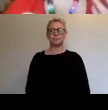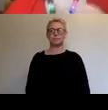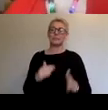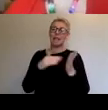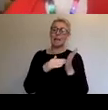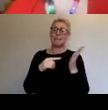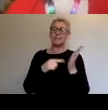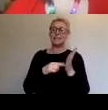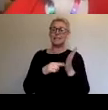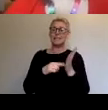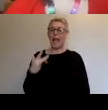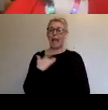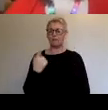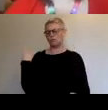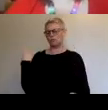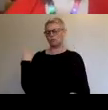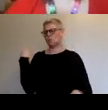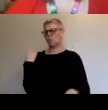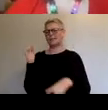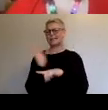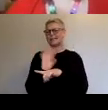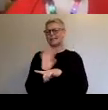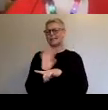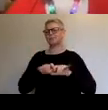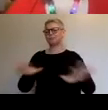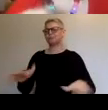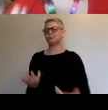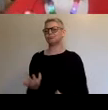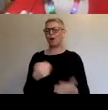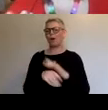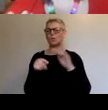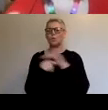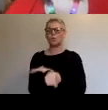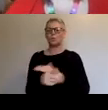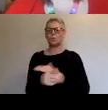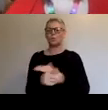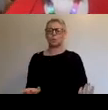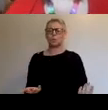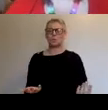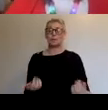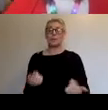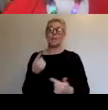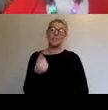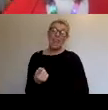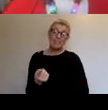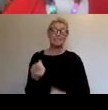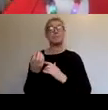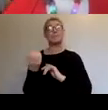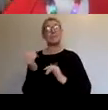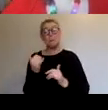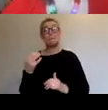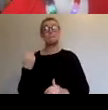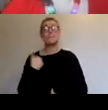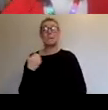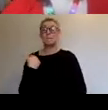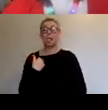were able to start offering streams of their cinema broadcasts on YouTube. But also, you know, there were people who were learning as they went. You know, one of